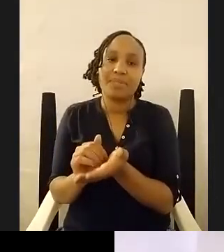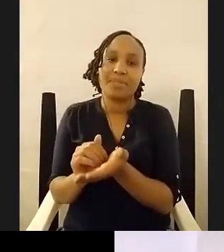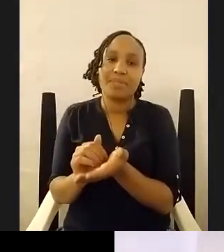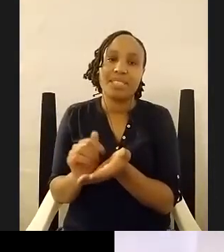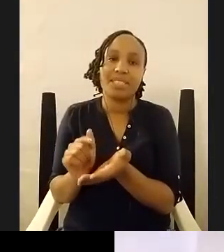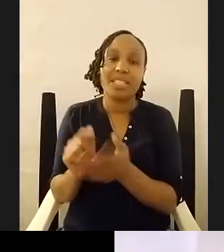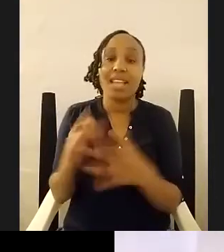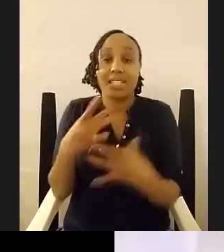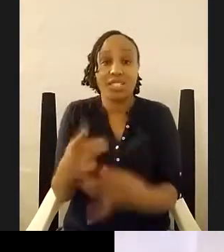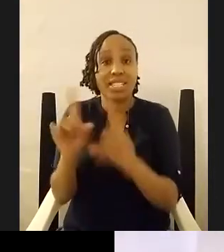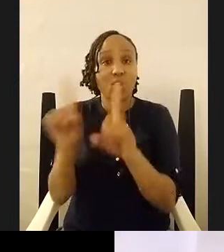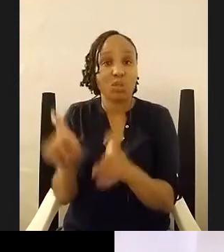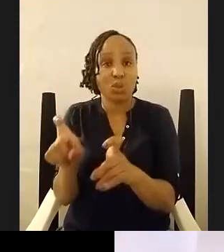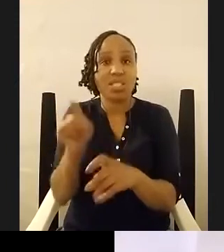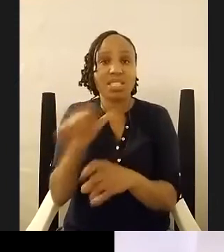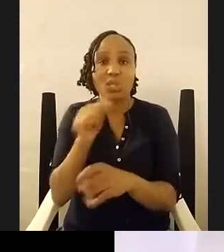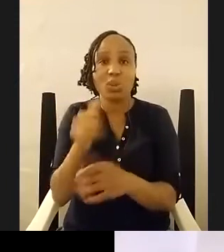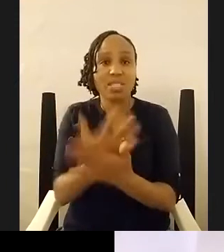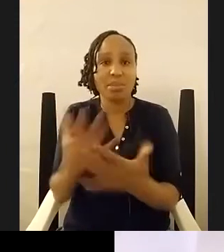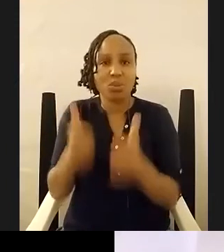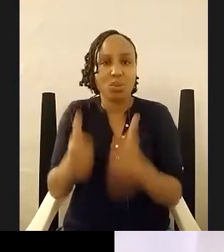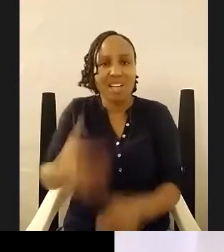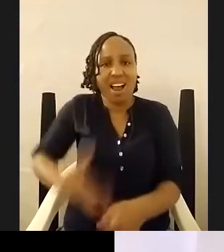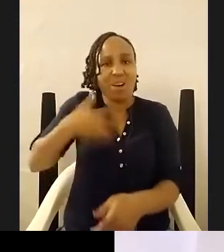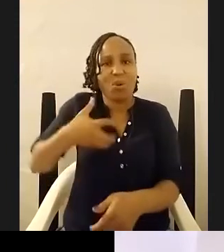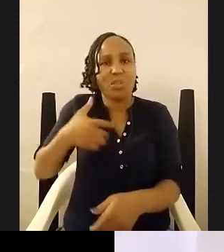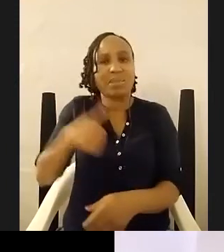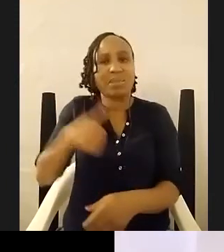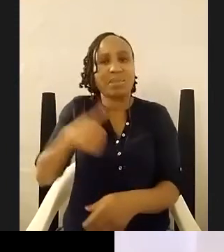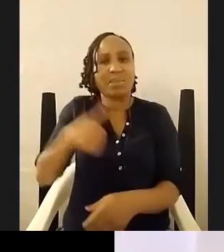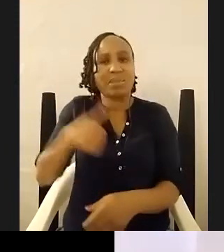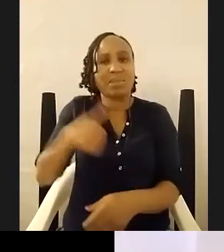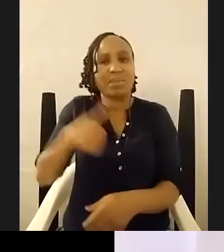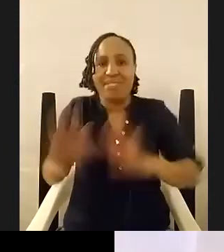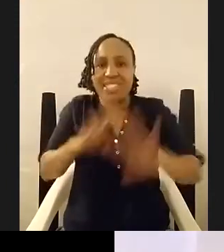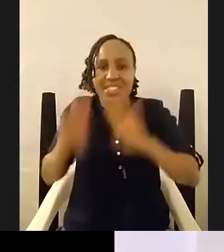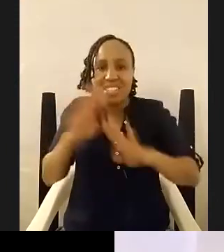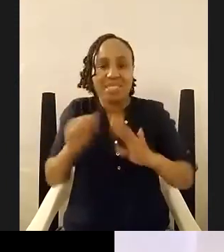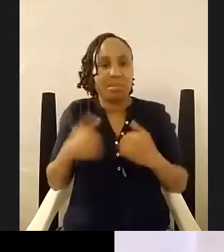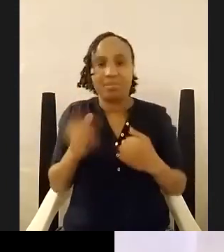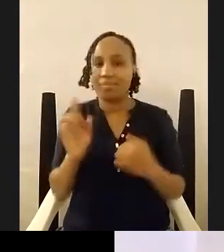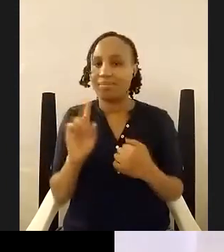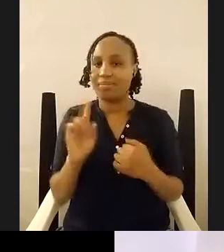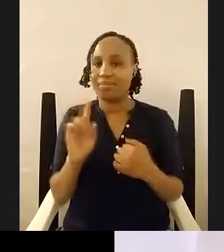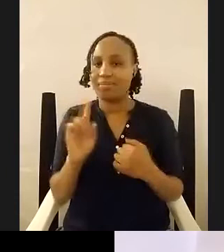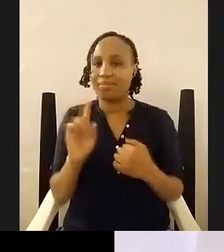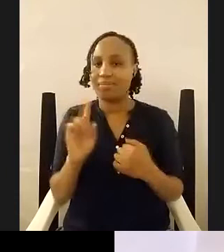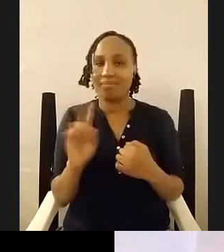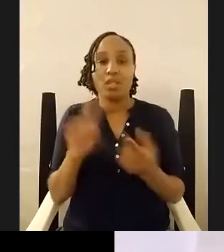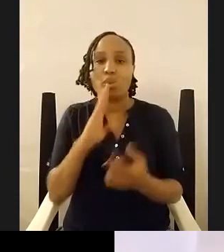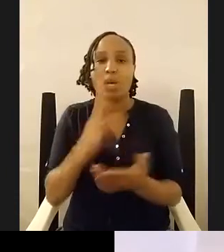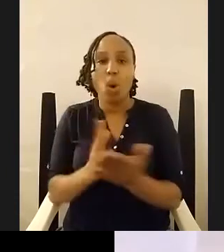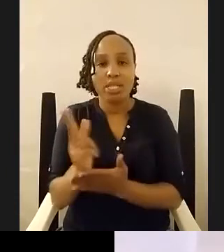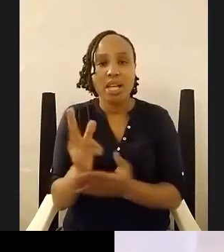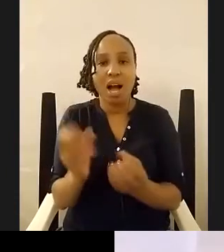that annoys me or frustrates me and to be honest the how much of the autobiography or how